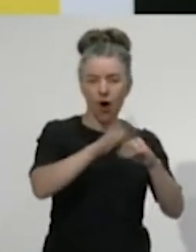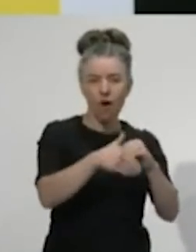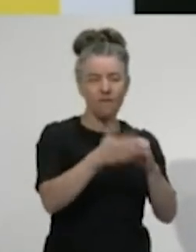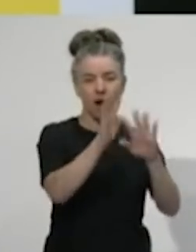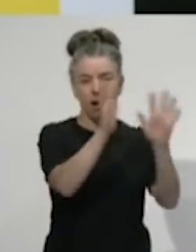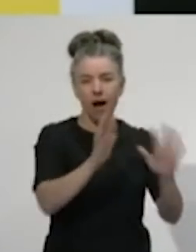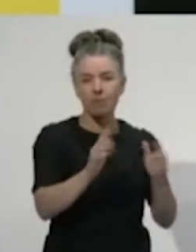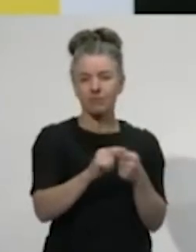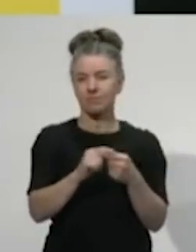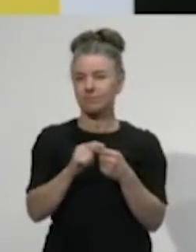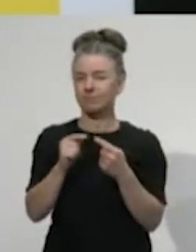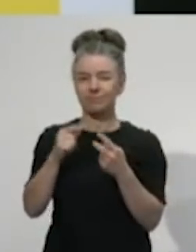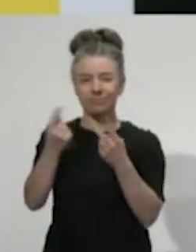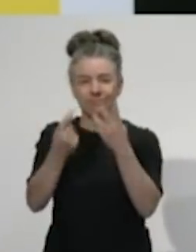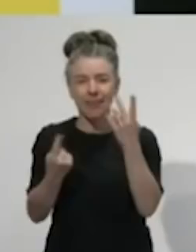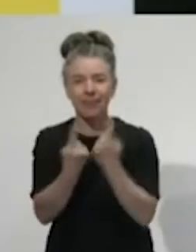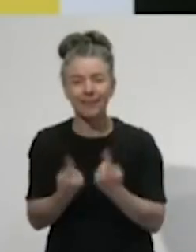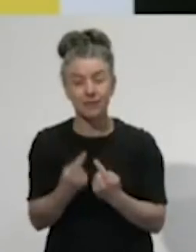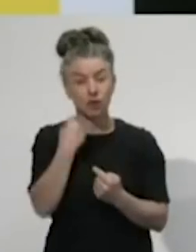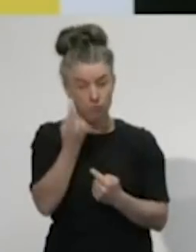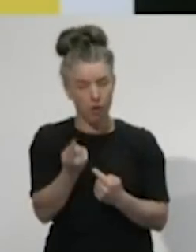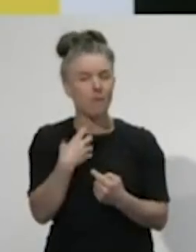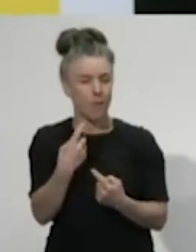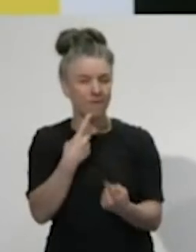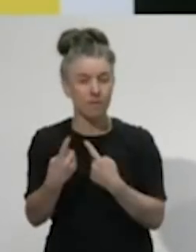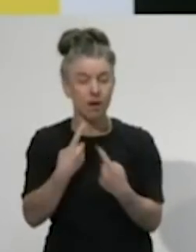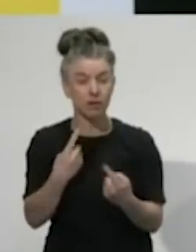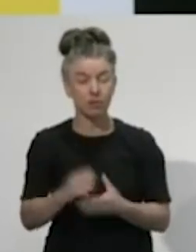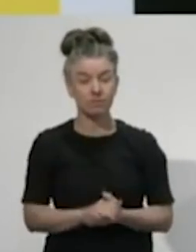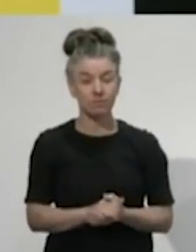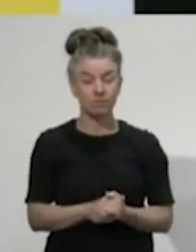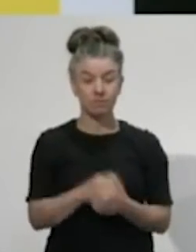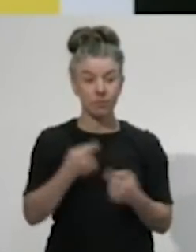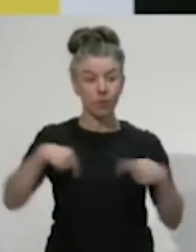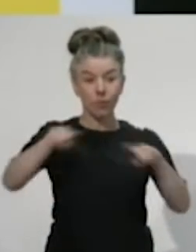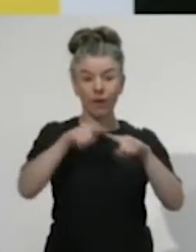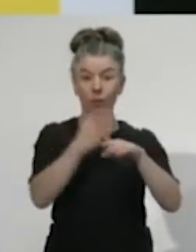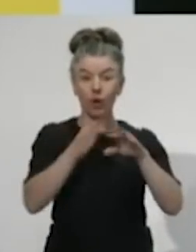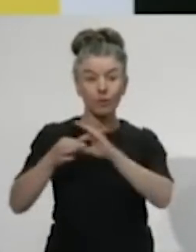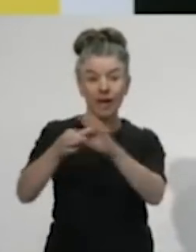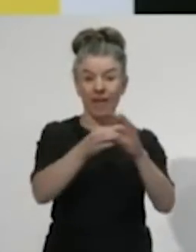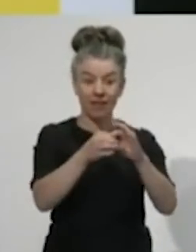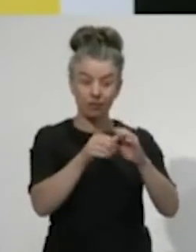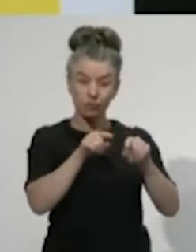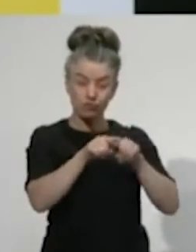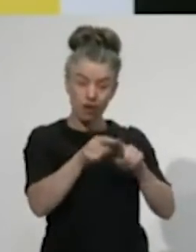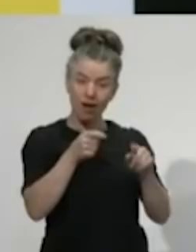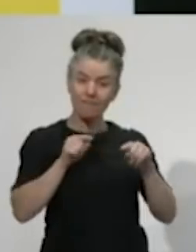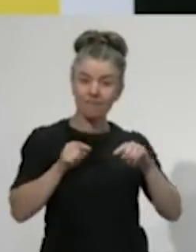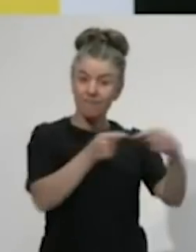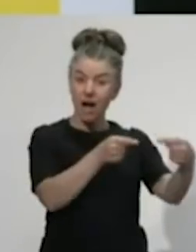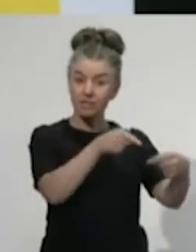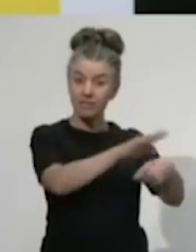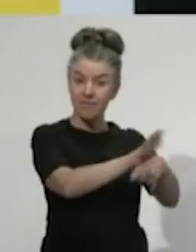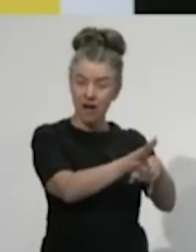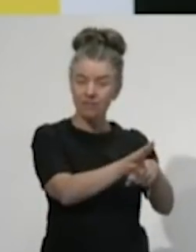Tomorrow, you will see how we will start to do that. But in the same way that we have fought the virus together, we also need to start our rebuild together.